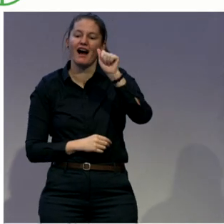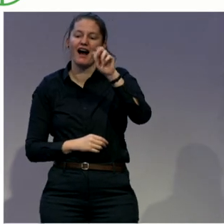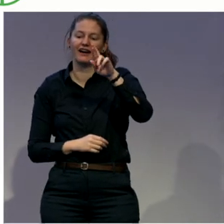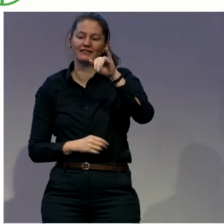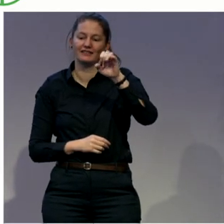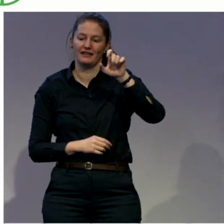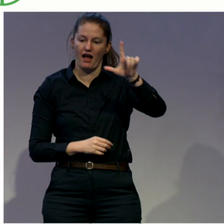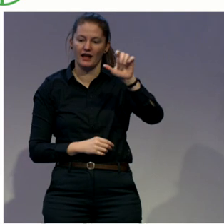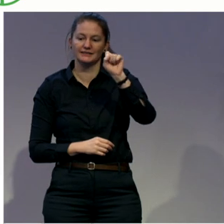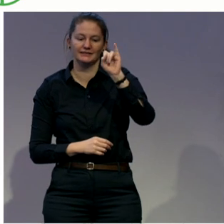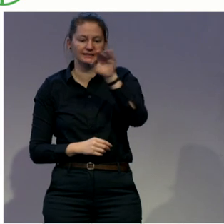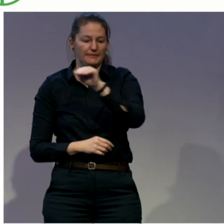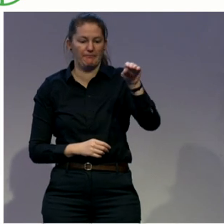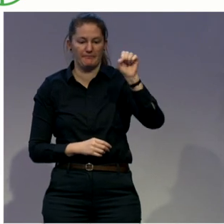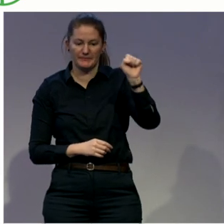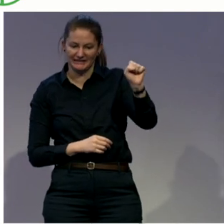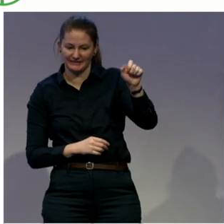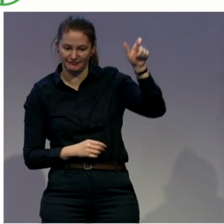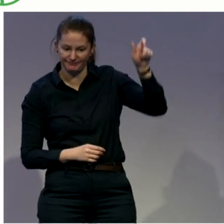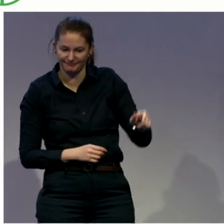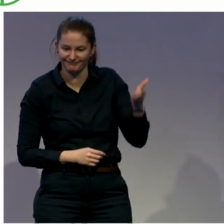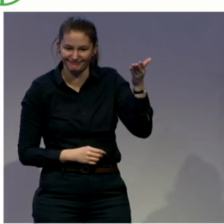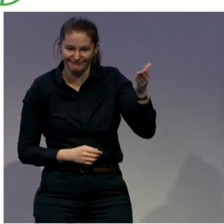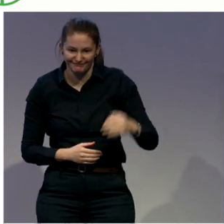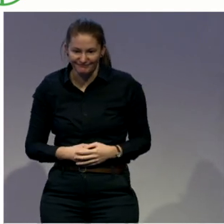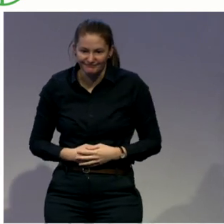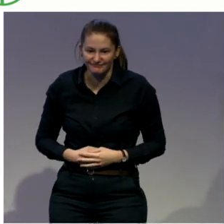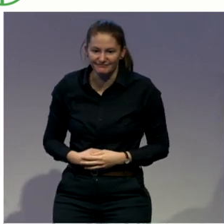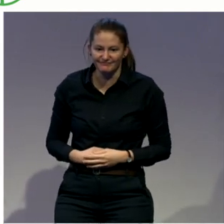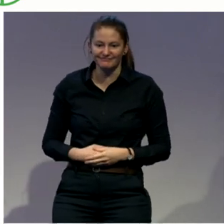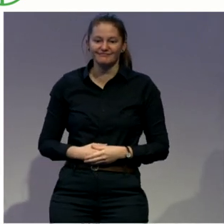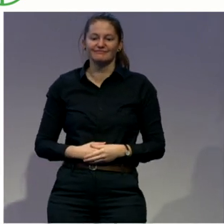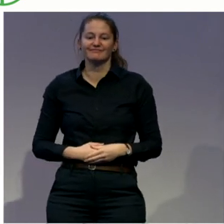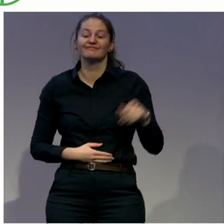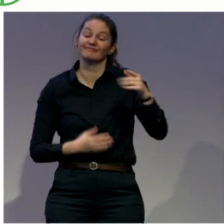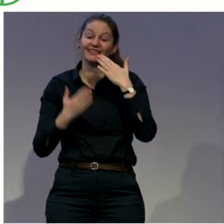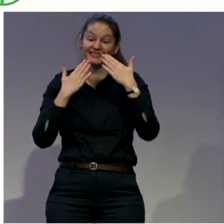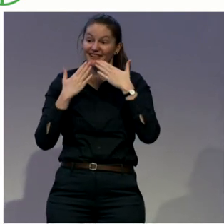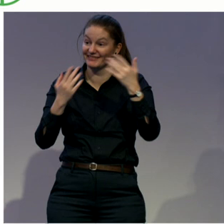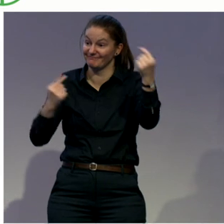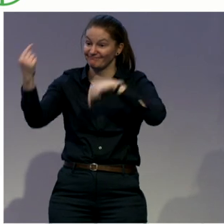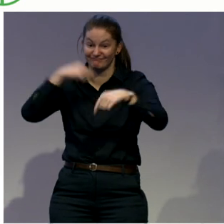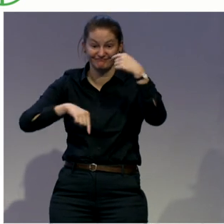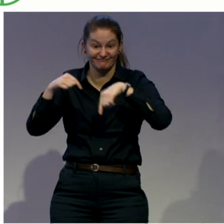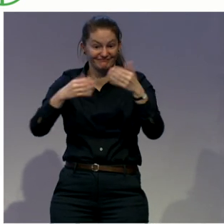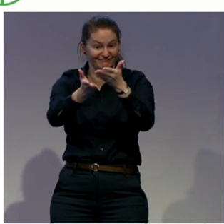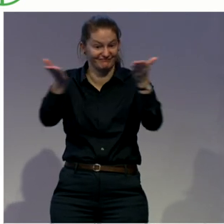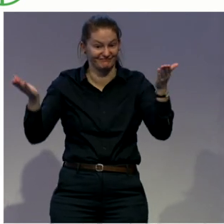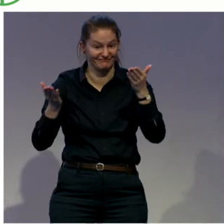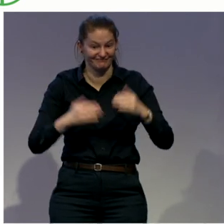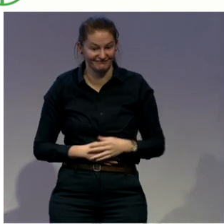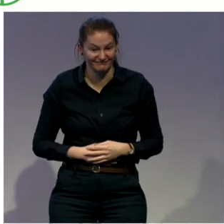Good afternoon and thank you so much for being here. I realize it is the last parallel session of the day